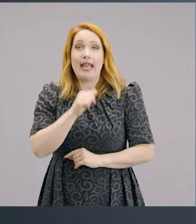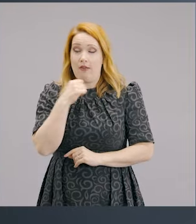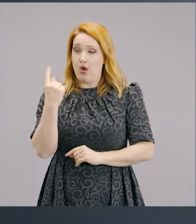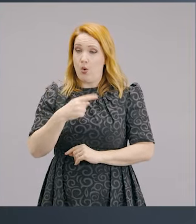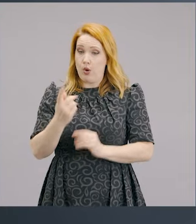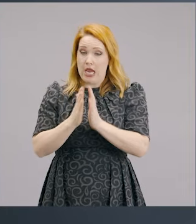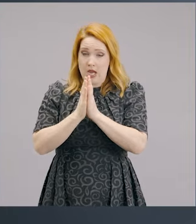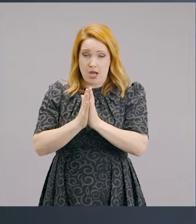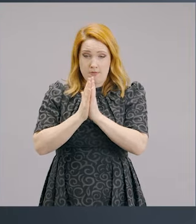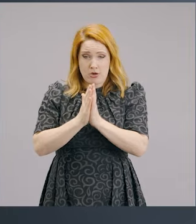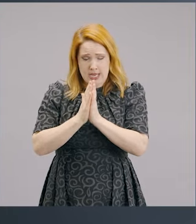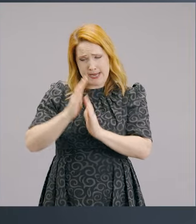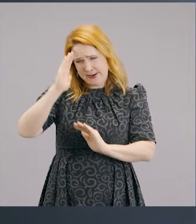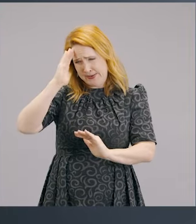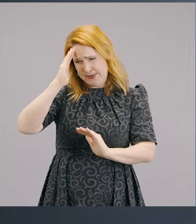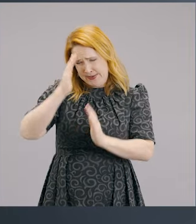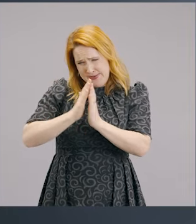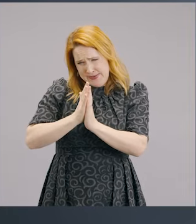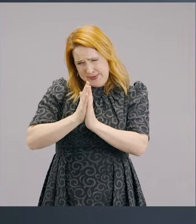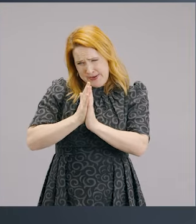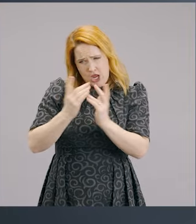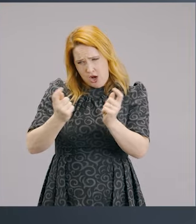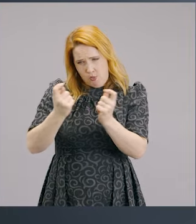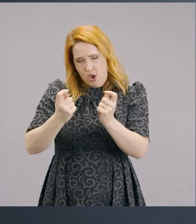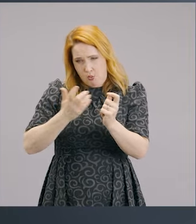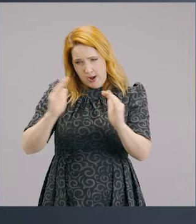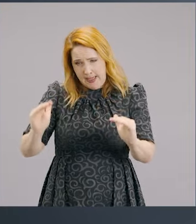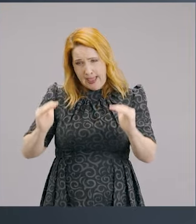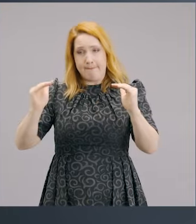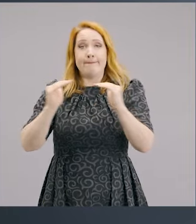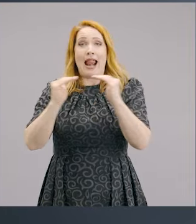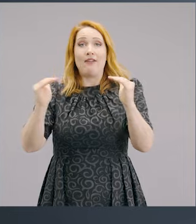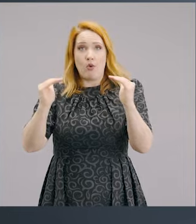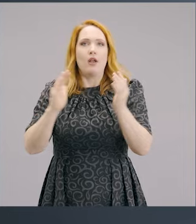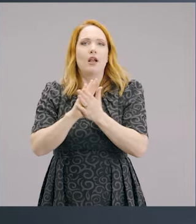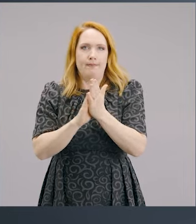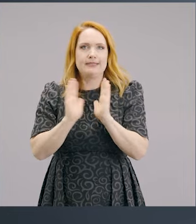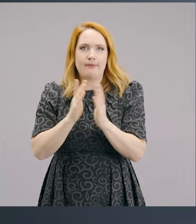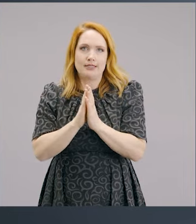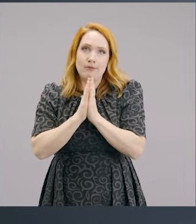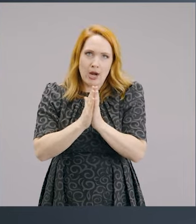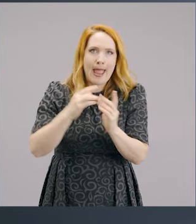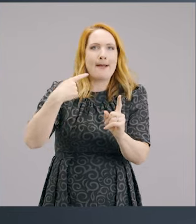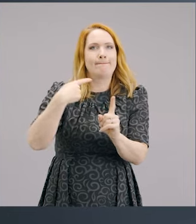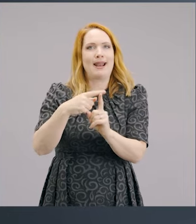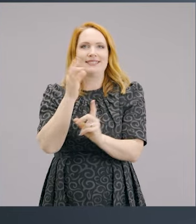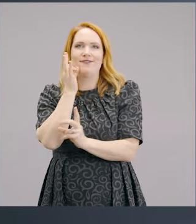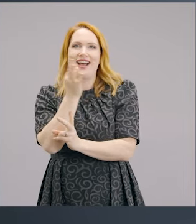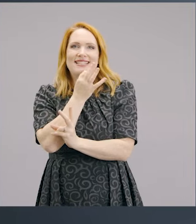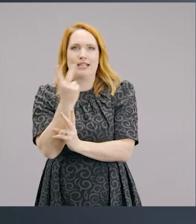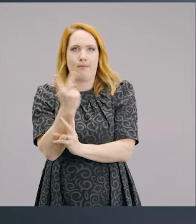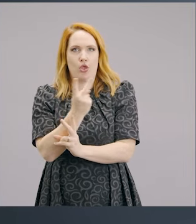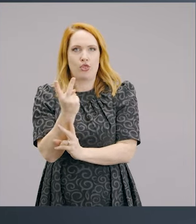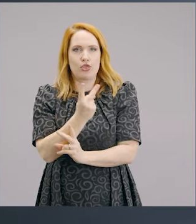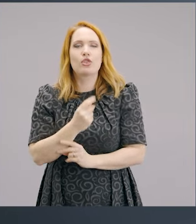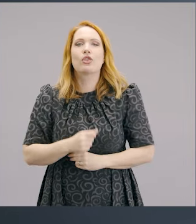pray, sometimes if we wanna get to another spiritual level, we need to add fasting to prayer as well. You remember